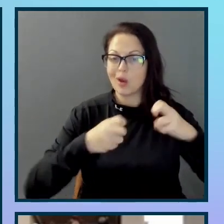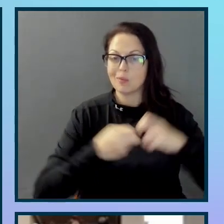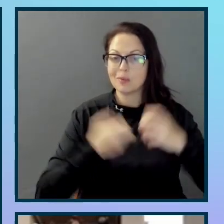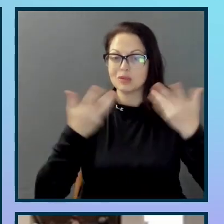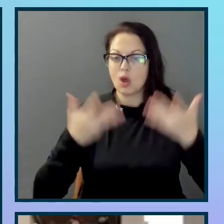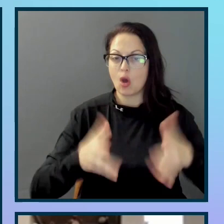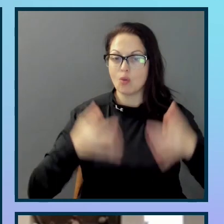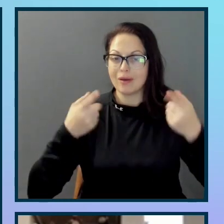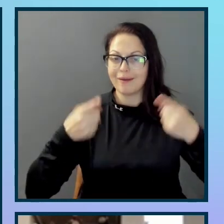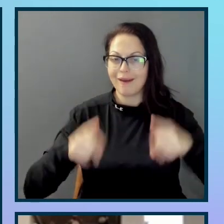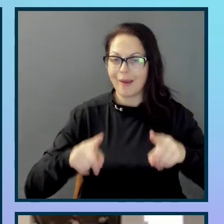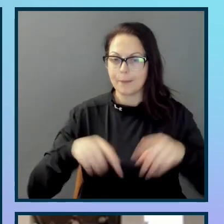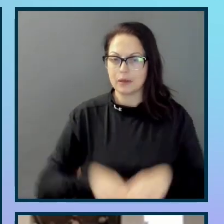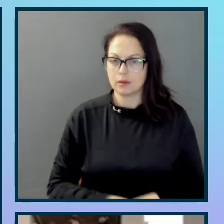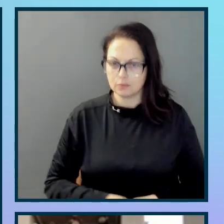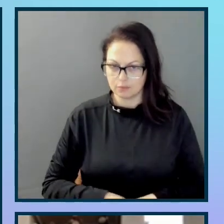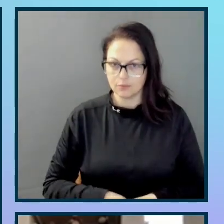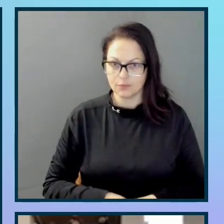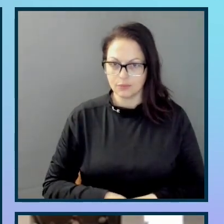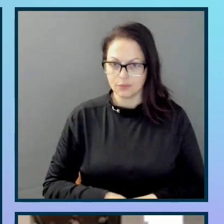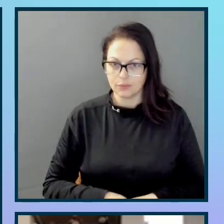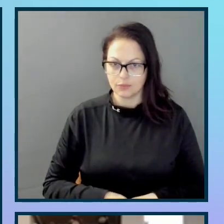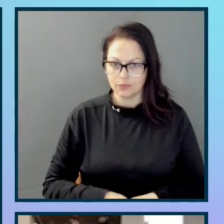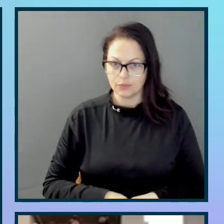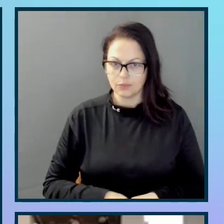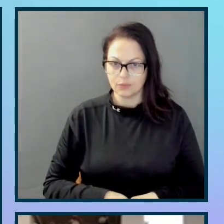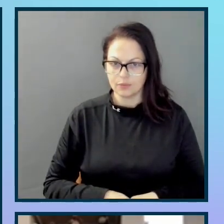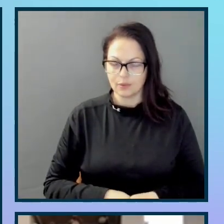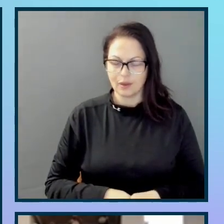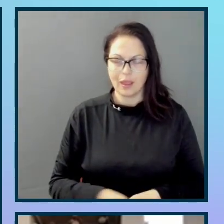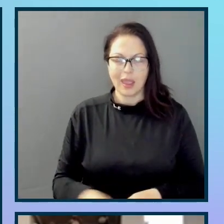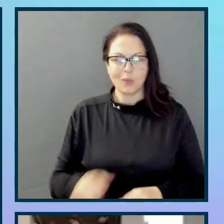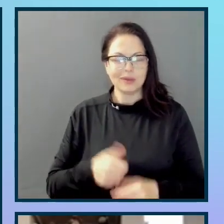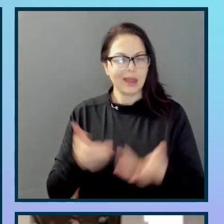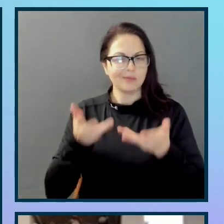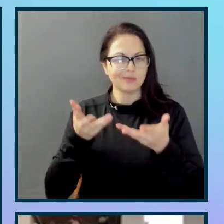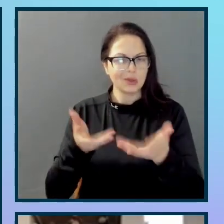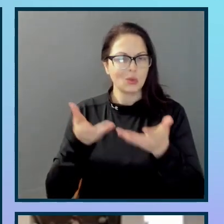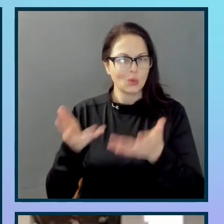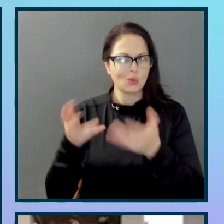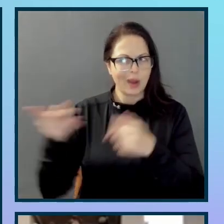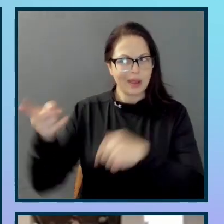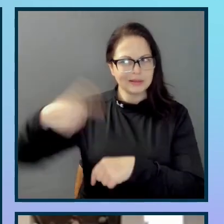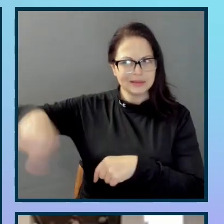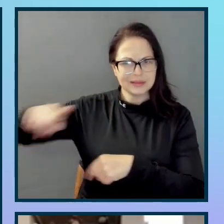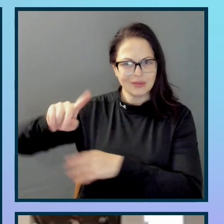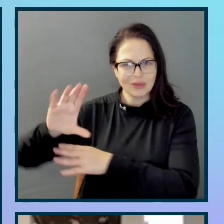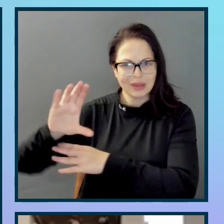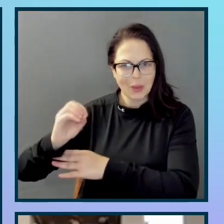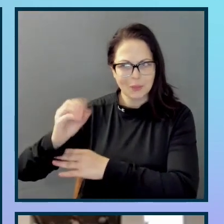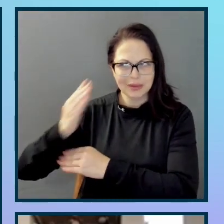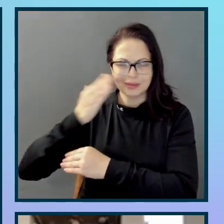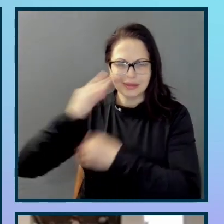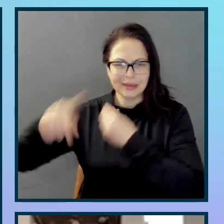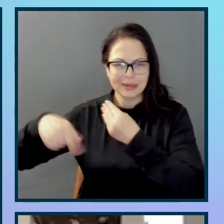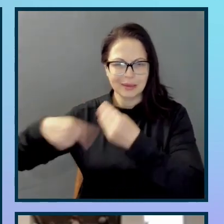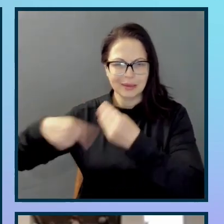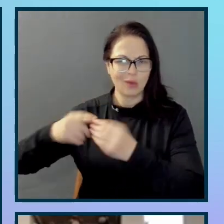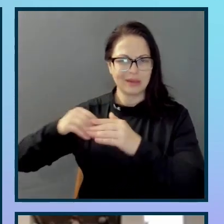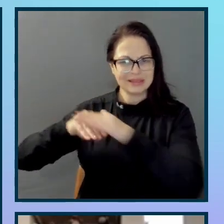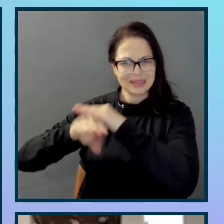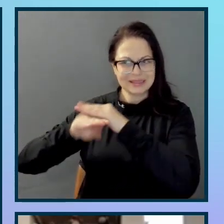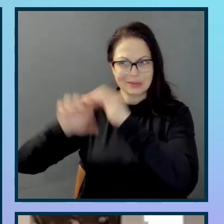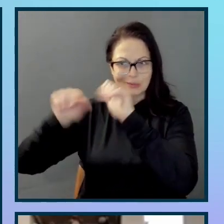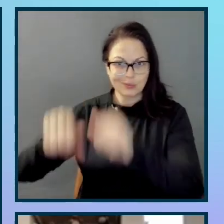Moreover, without the rest of the company also thinking about accessibility and building accessibility in from the start, the